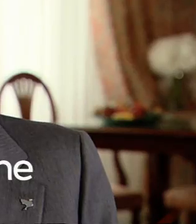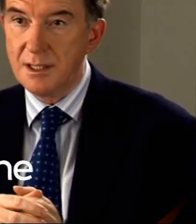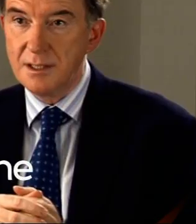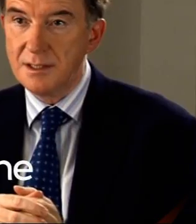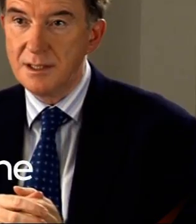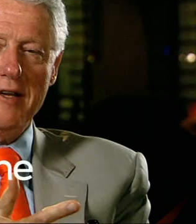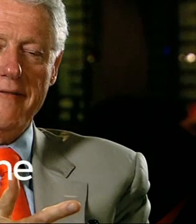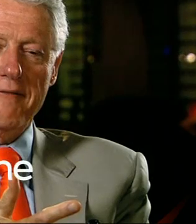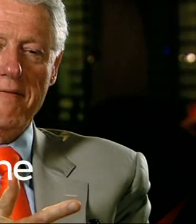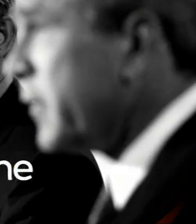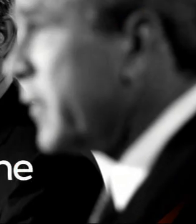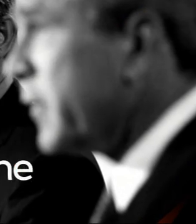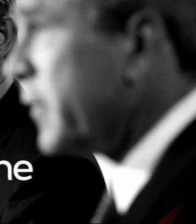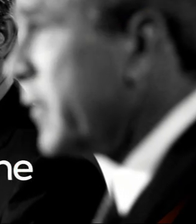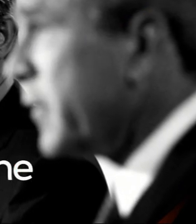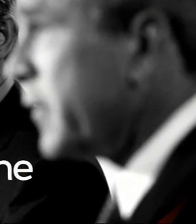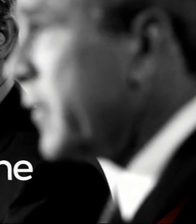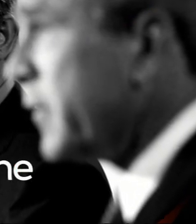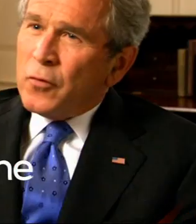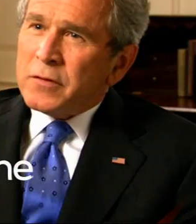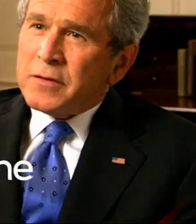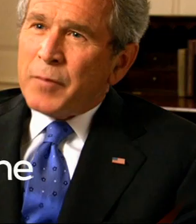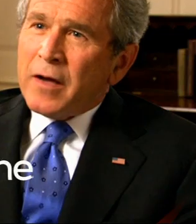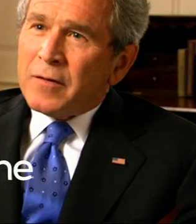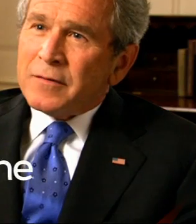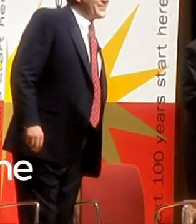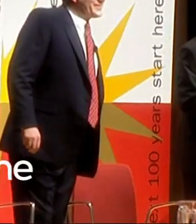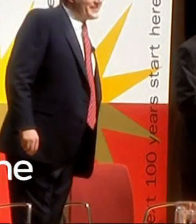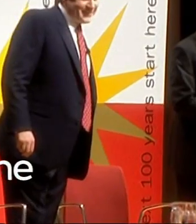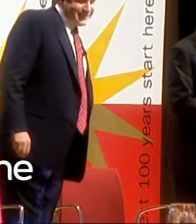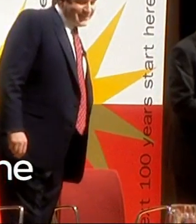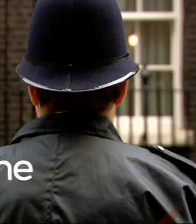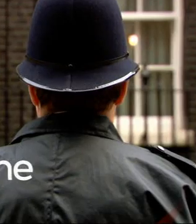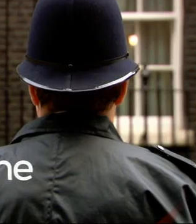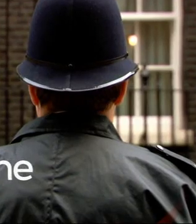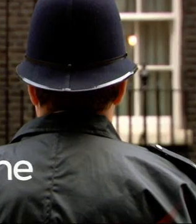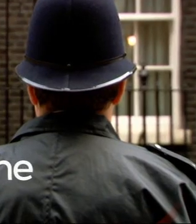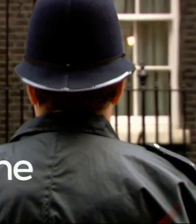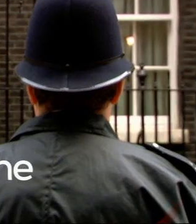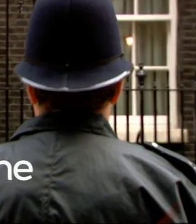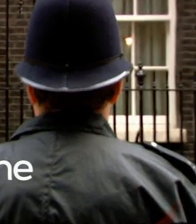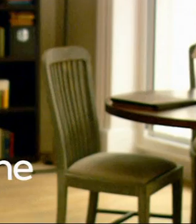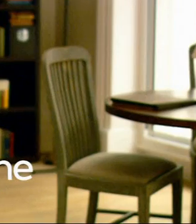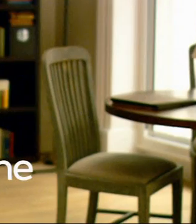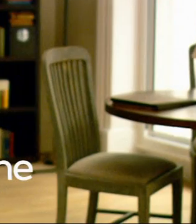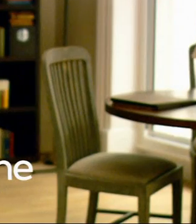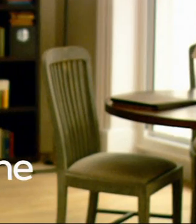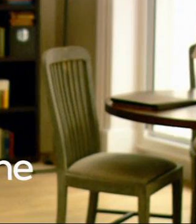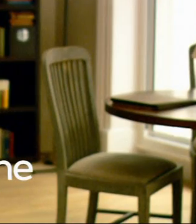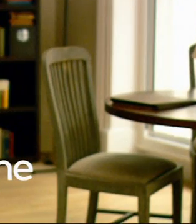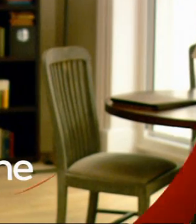THE POLITICS AND THE KEY PLAYERS. I view our relationship as forged in battle. THE BLAIR YEARS begins Sunday at 10.15.